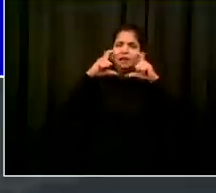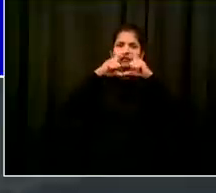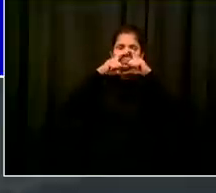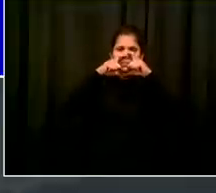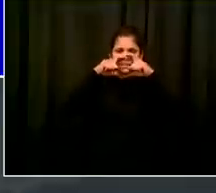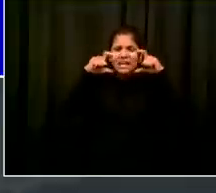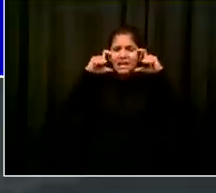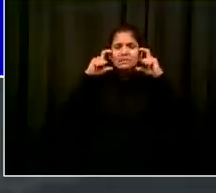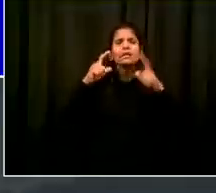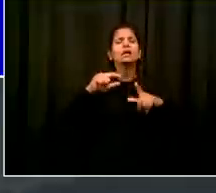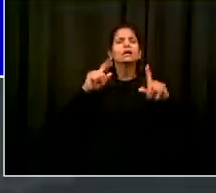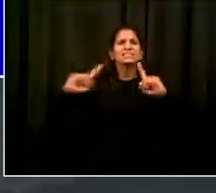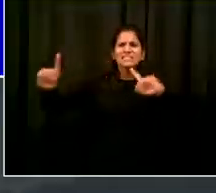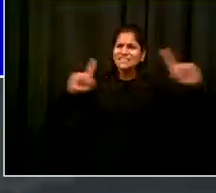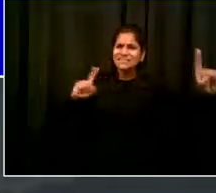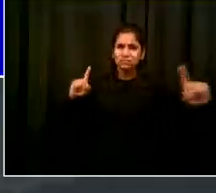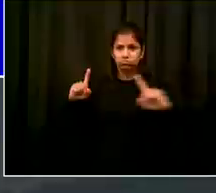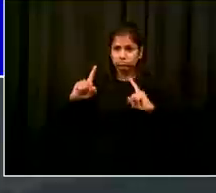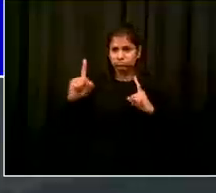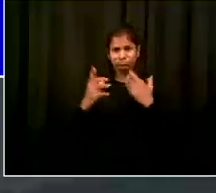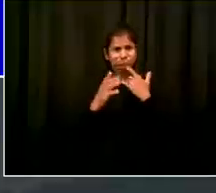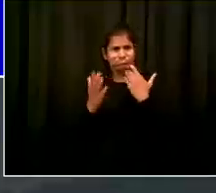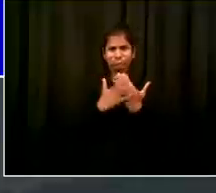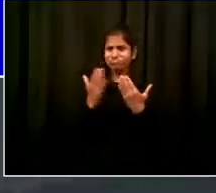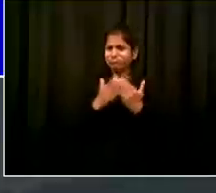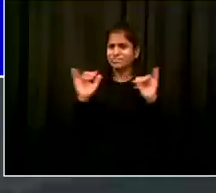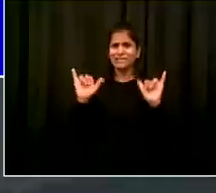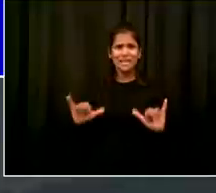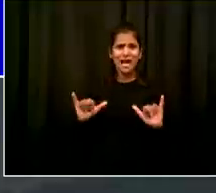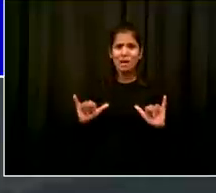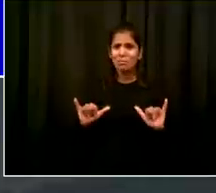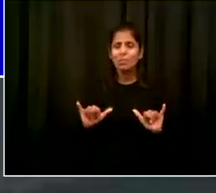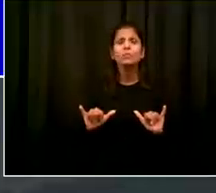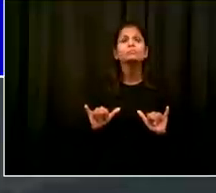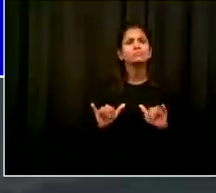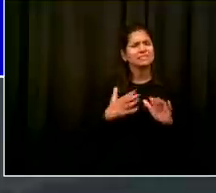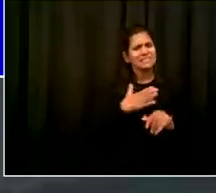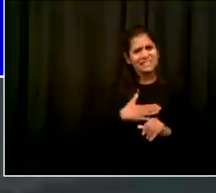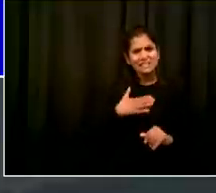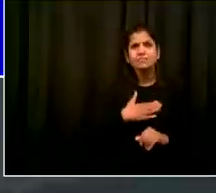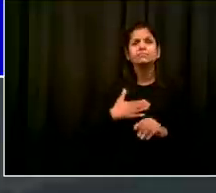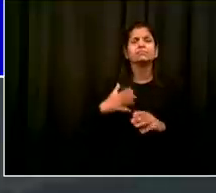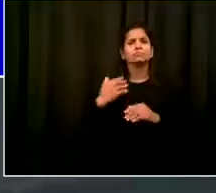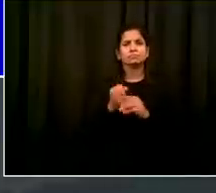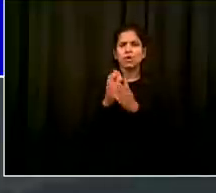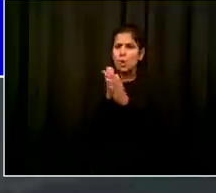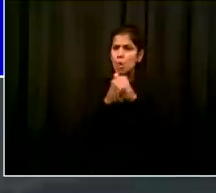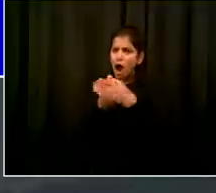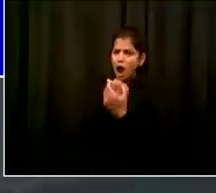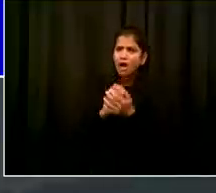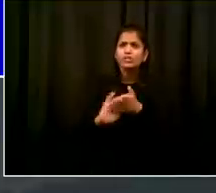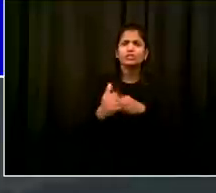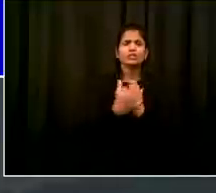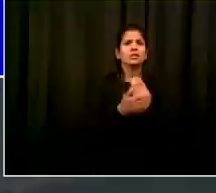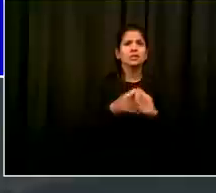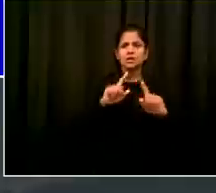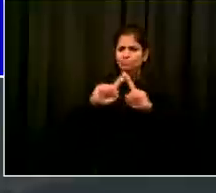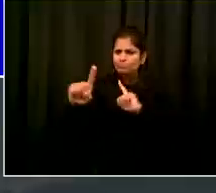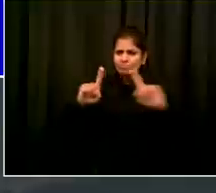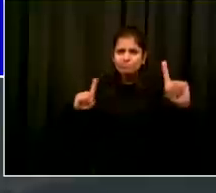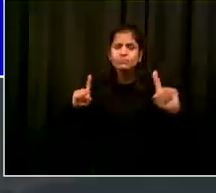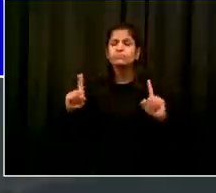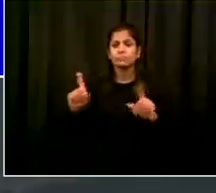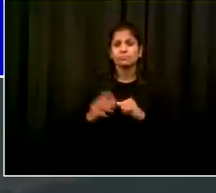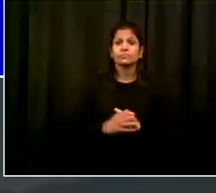Dave you have to you have to train me on that four things that you can do that makes such a difference